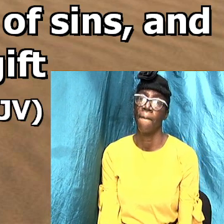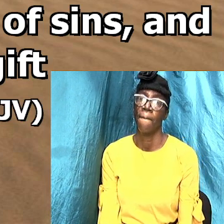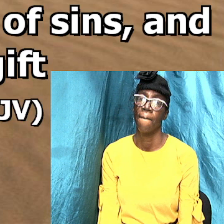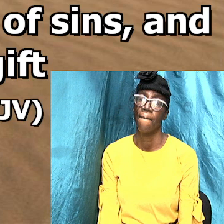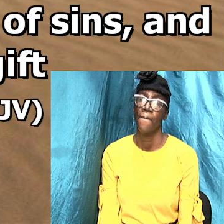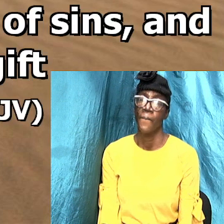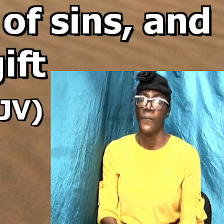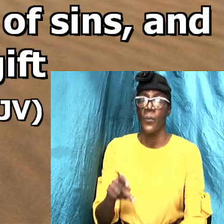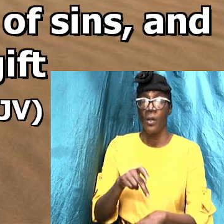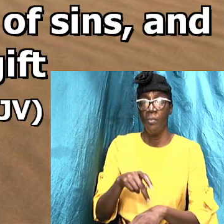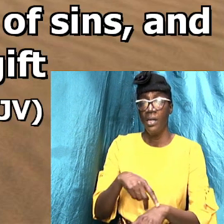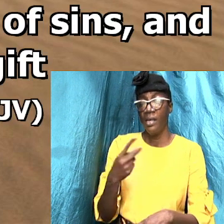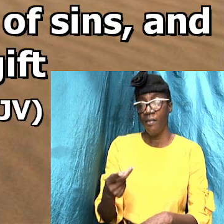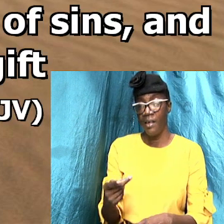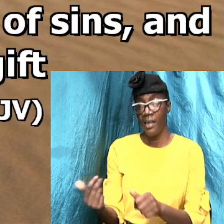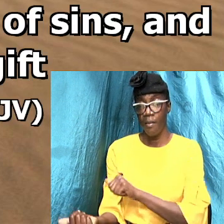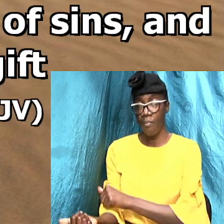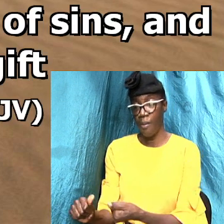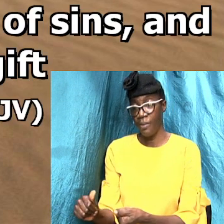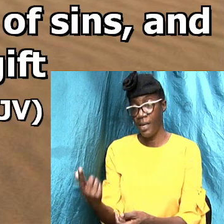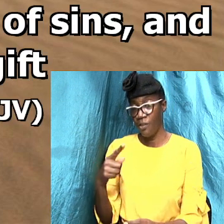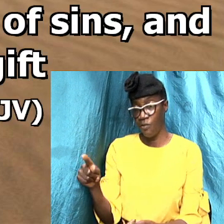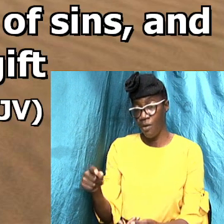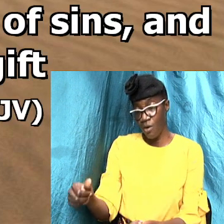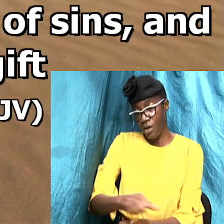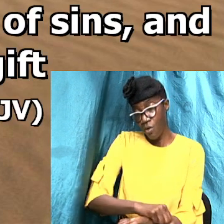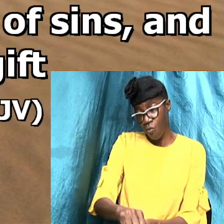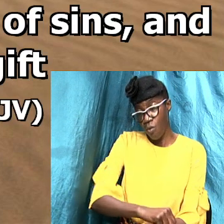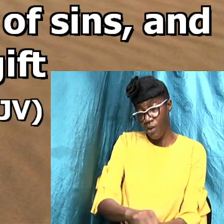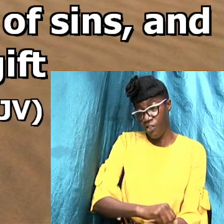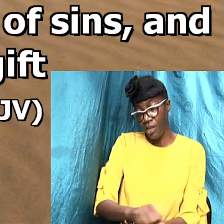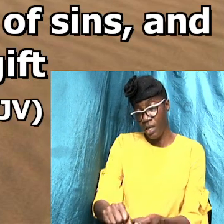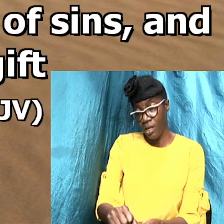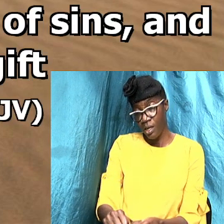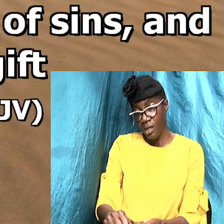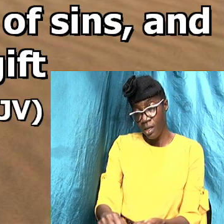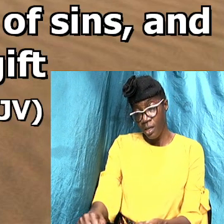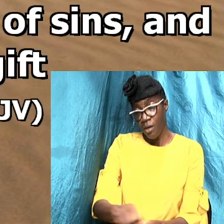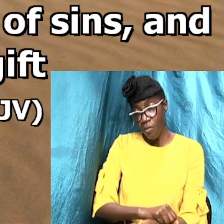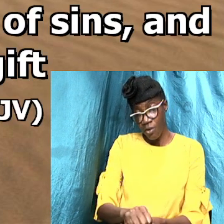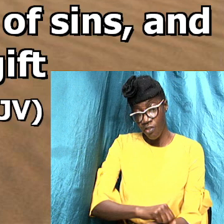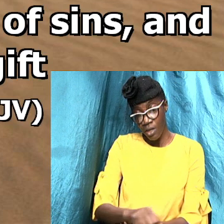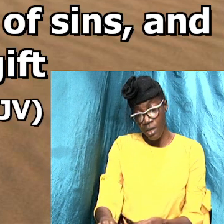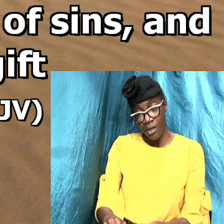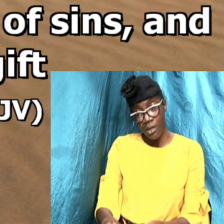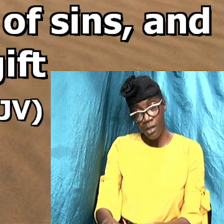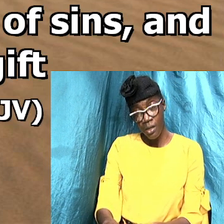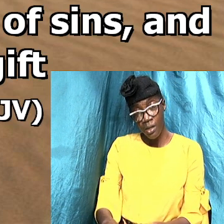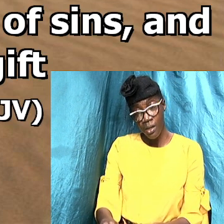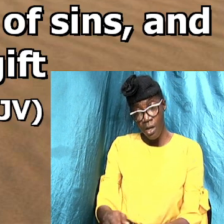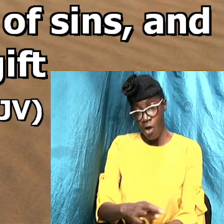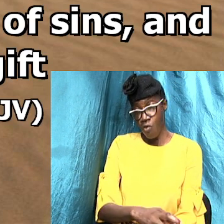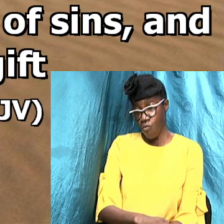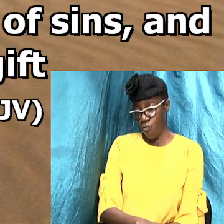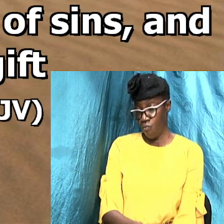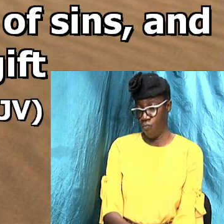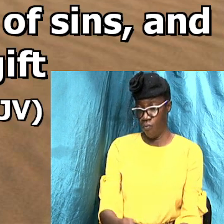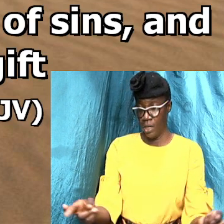So Peter said baptized for the remission. The word remission comes from the Greek word which denotes releasing